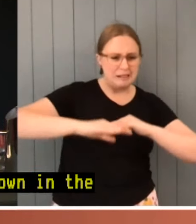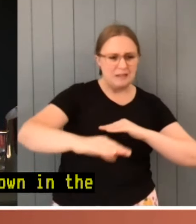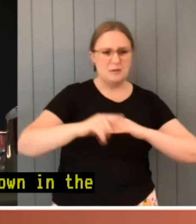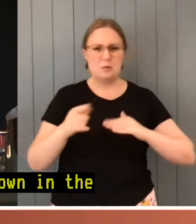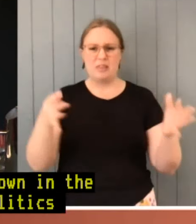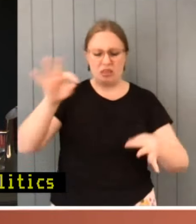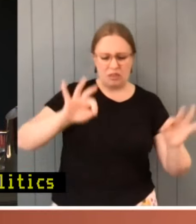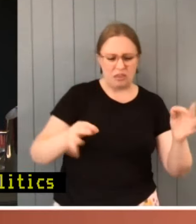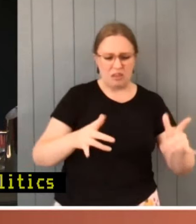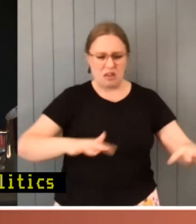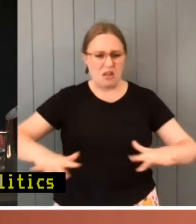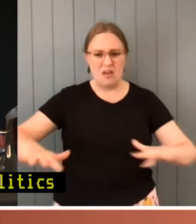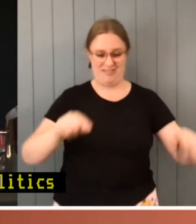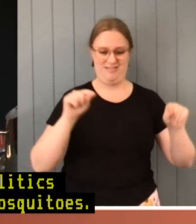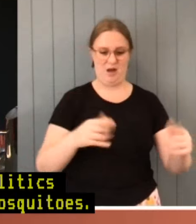blowfly.